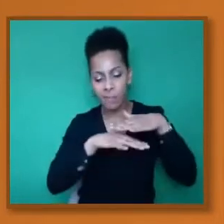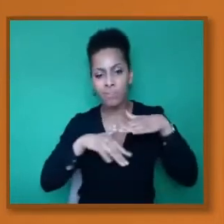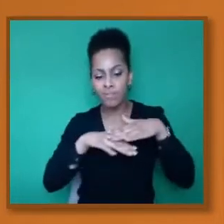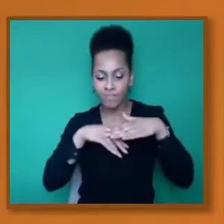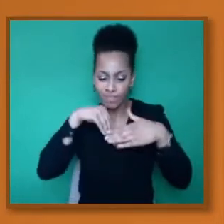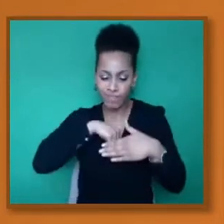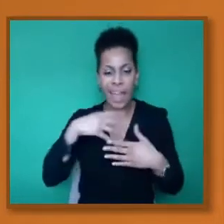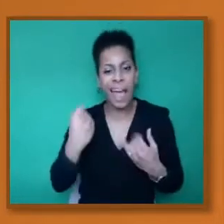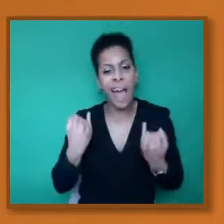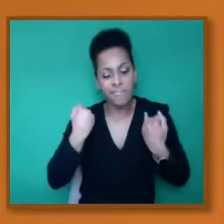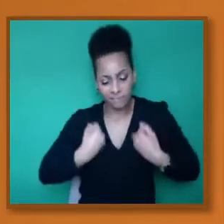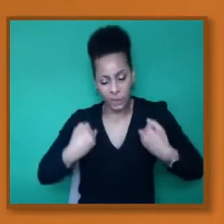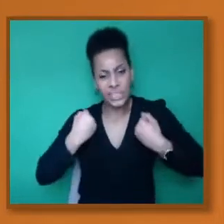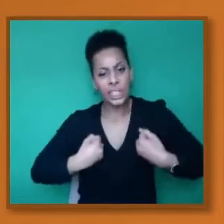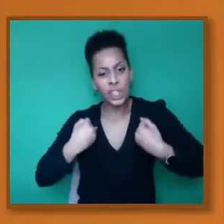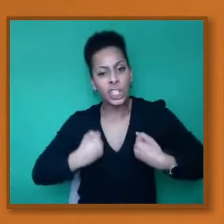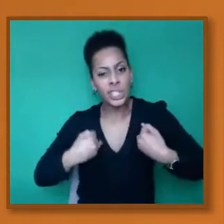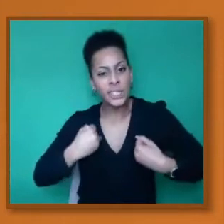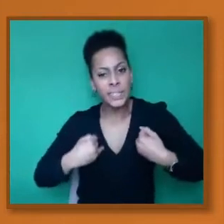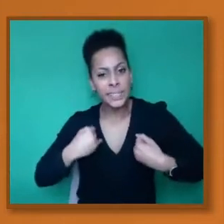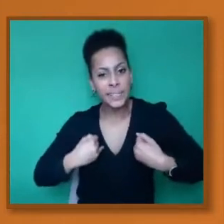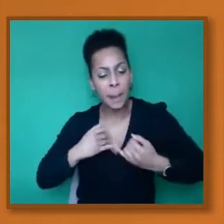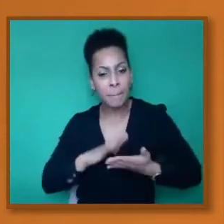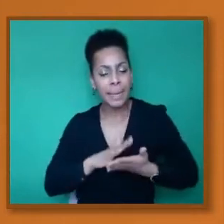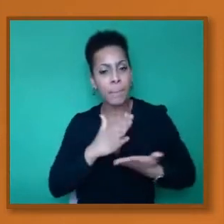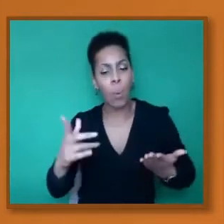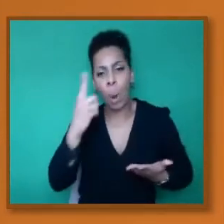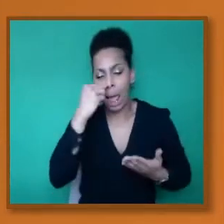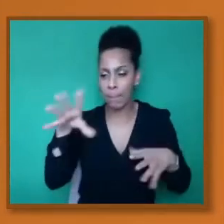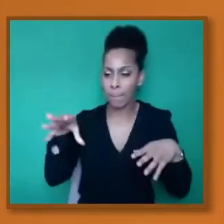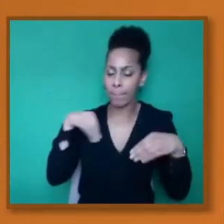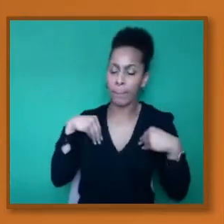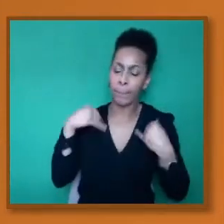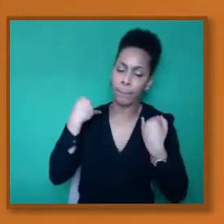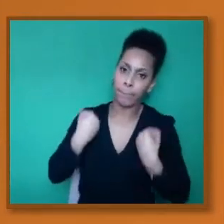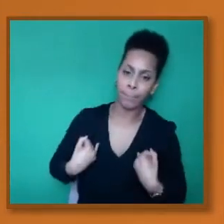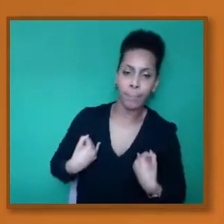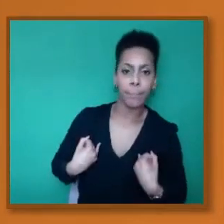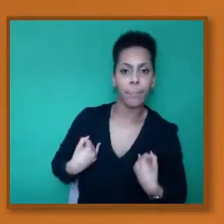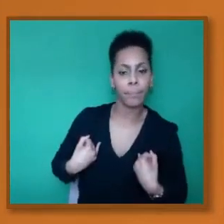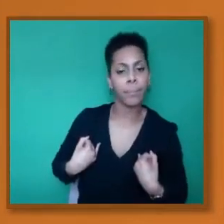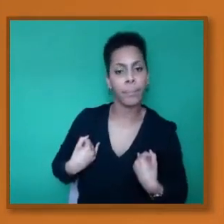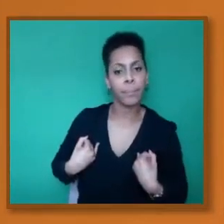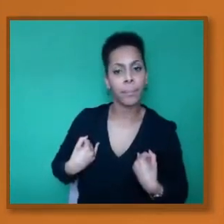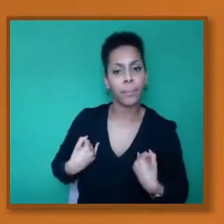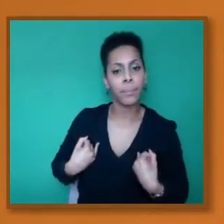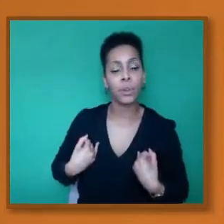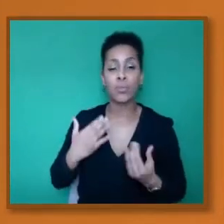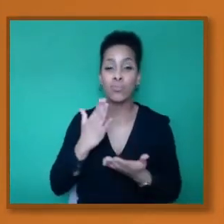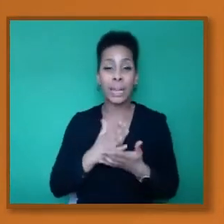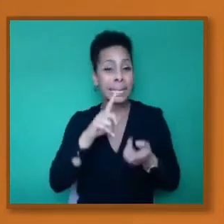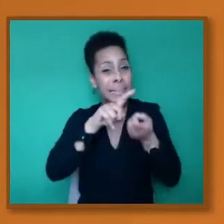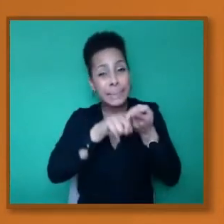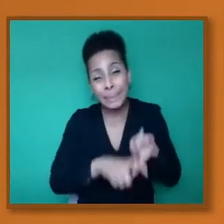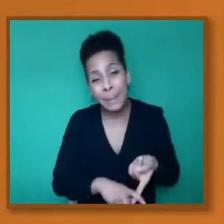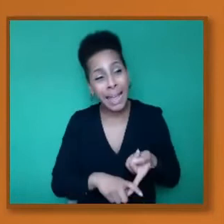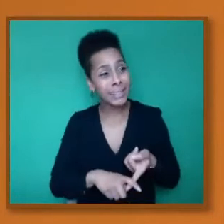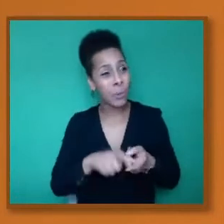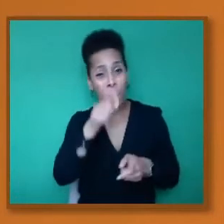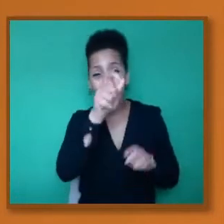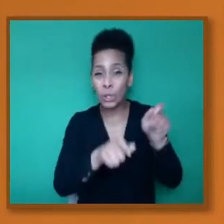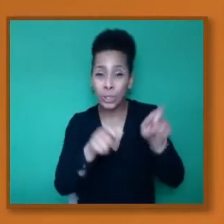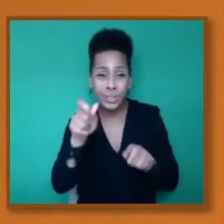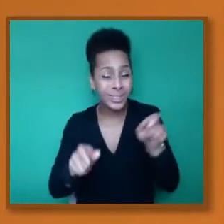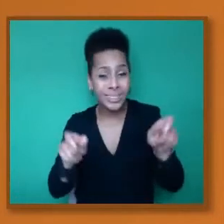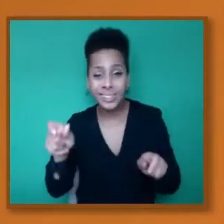other individuals. So you have to take it really on a case-by-case basis, not necessarily